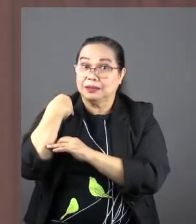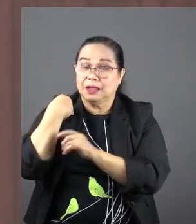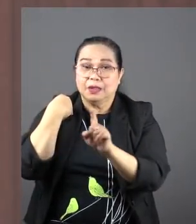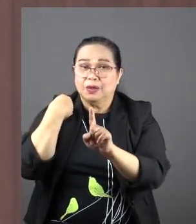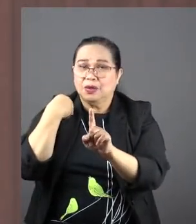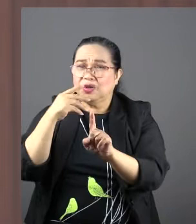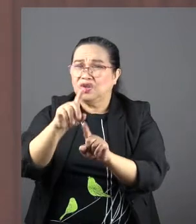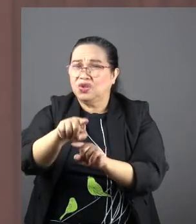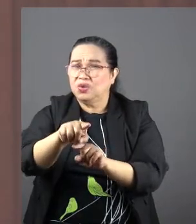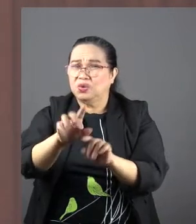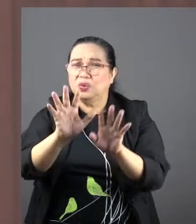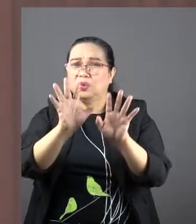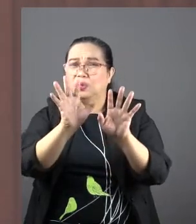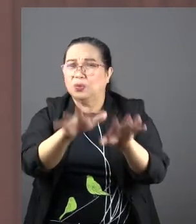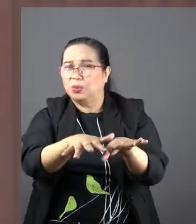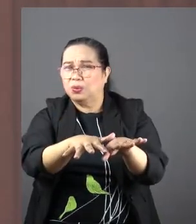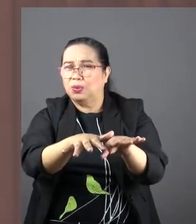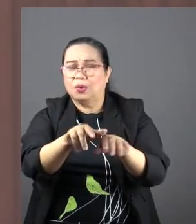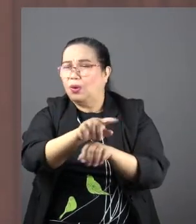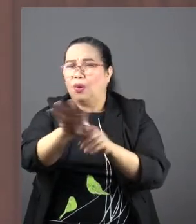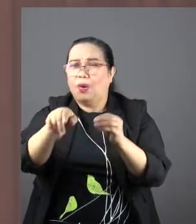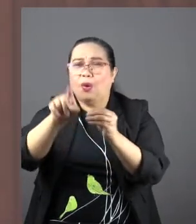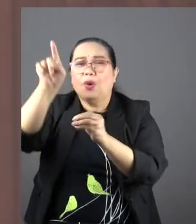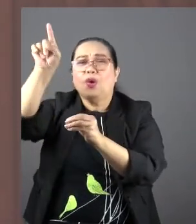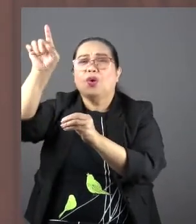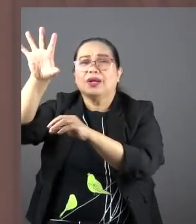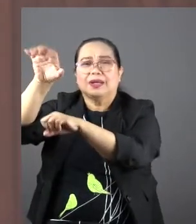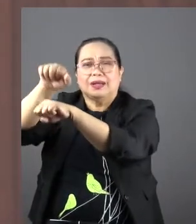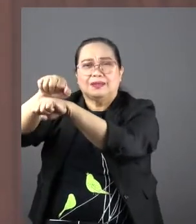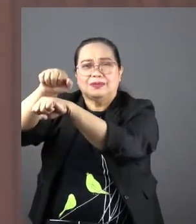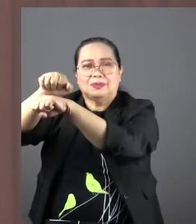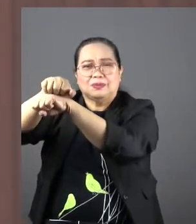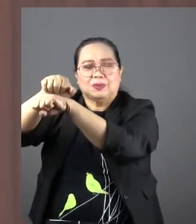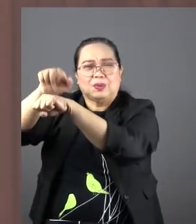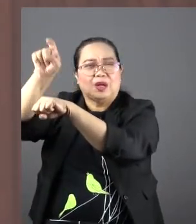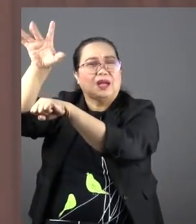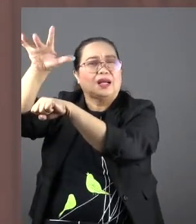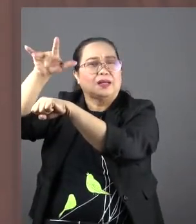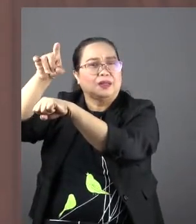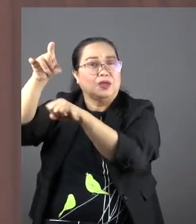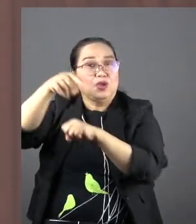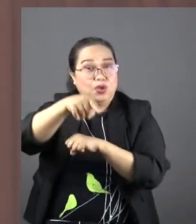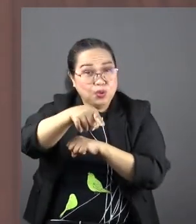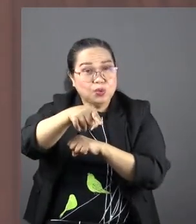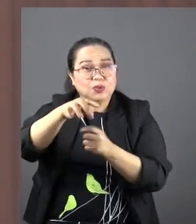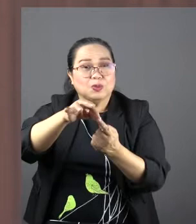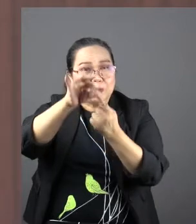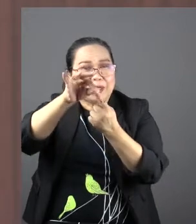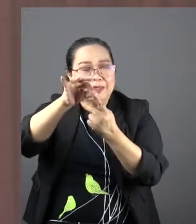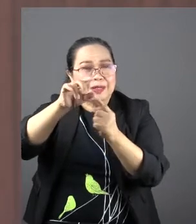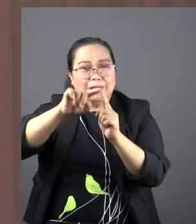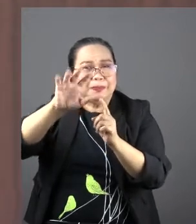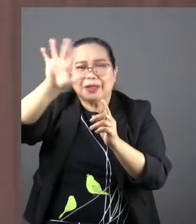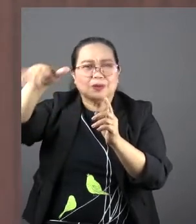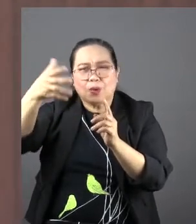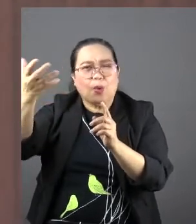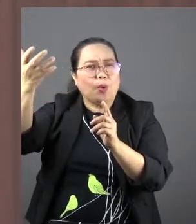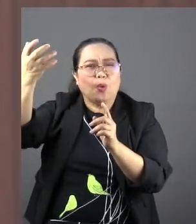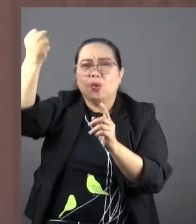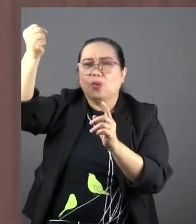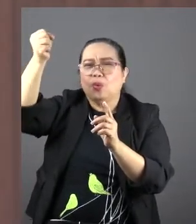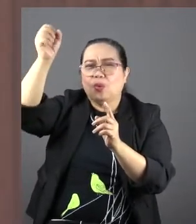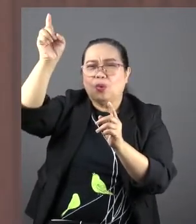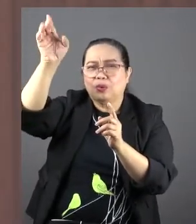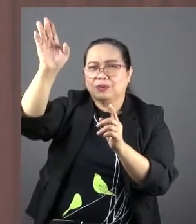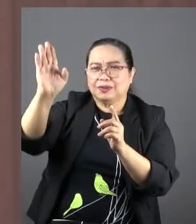to do with this. This is all the work of God. You will be special, but it will be all of God.